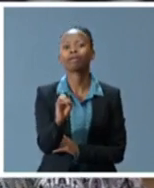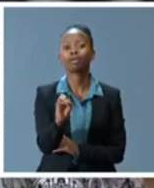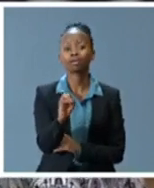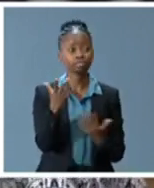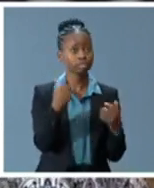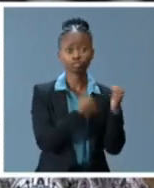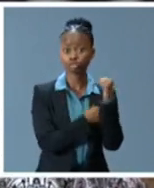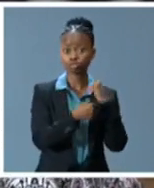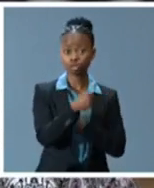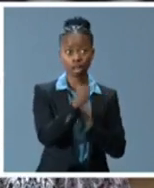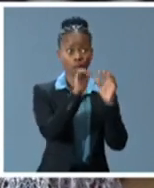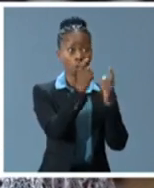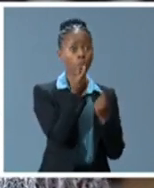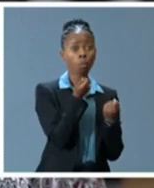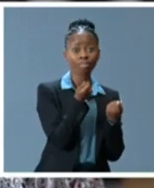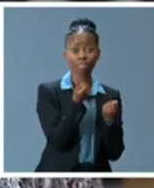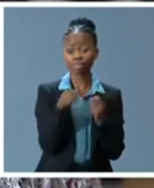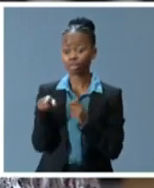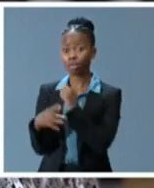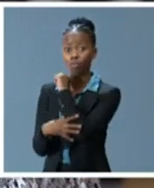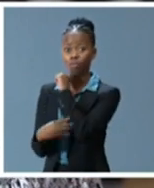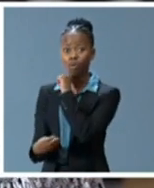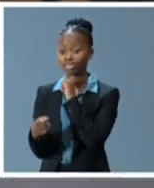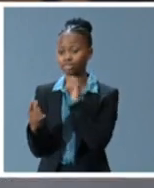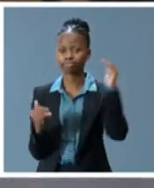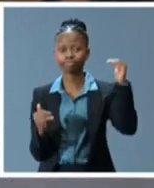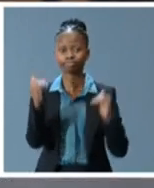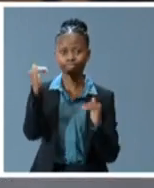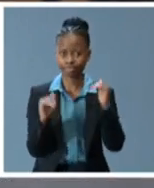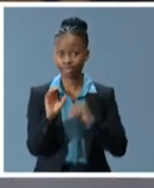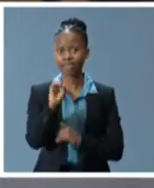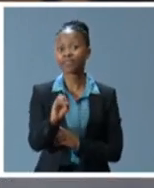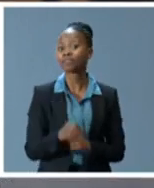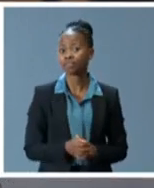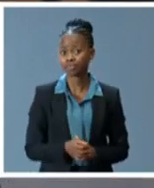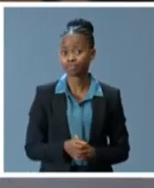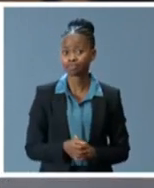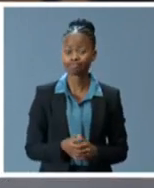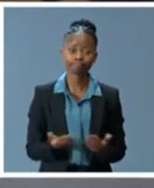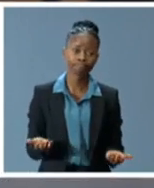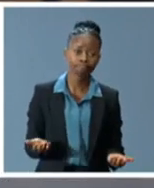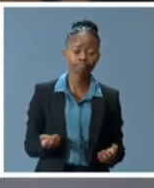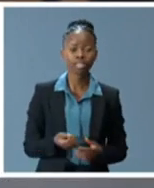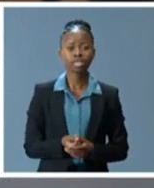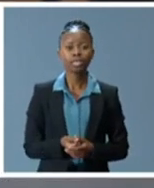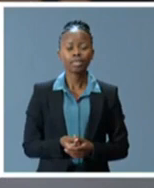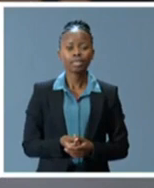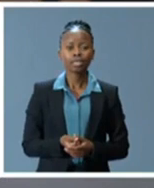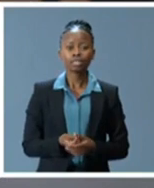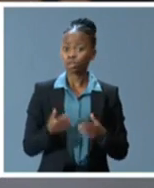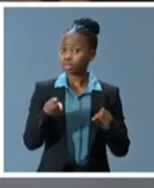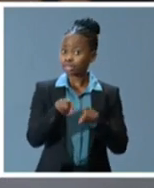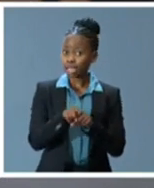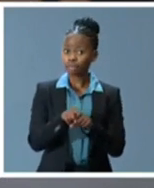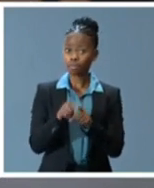wealth and structural poverty. It is a connection that has shaped global trade